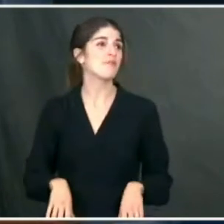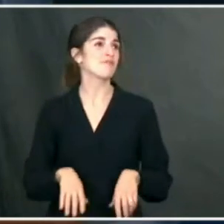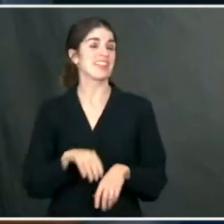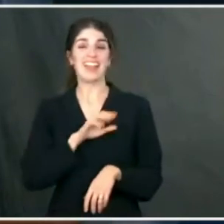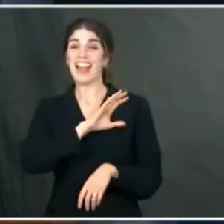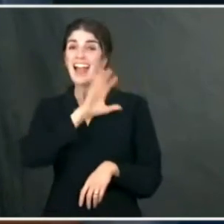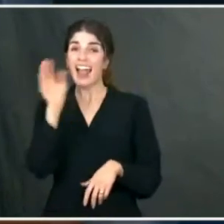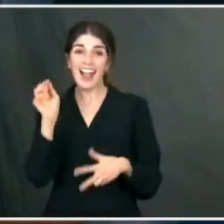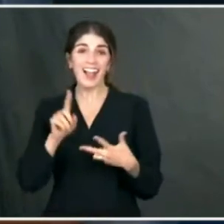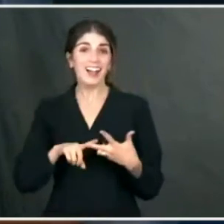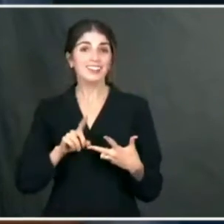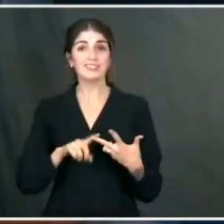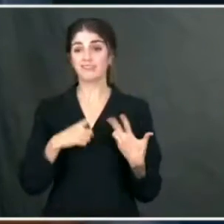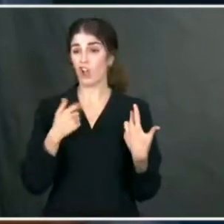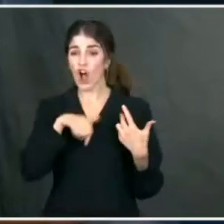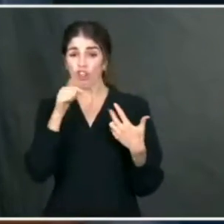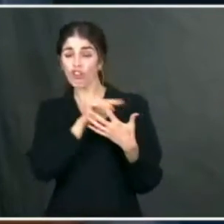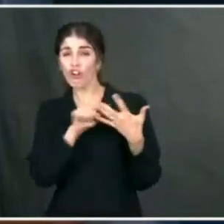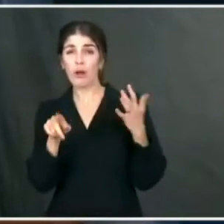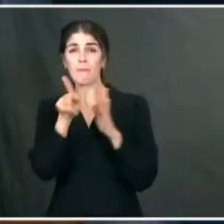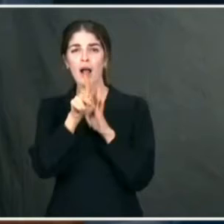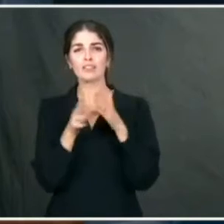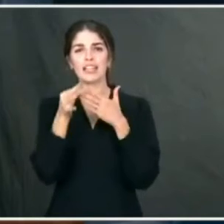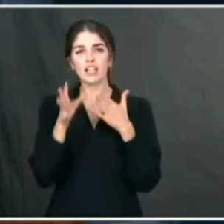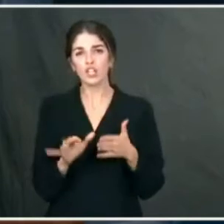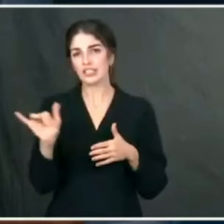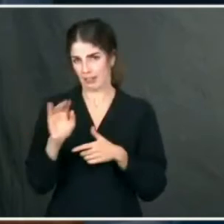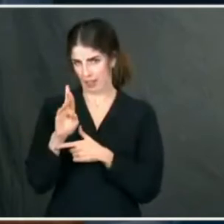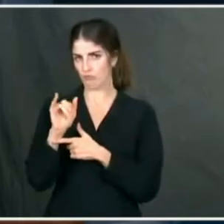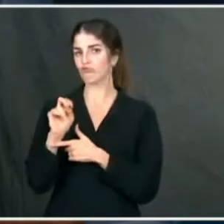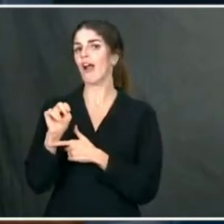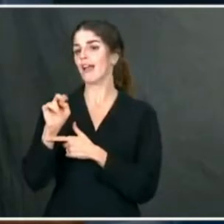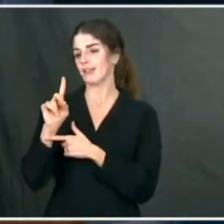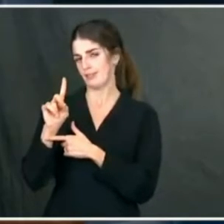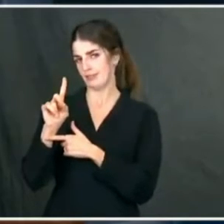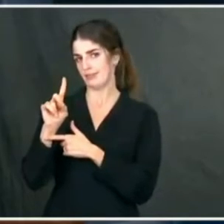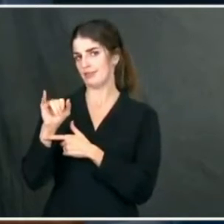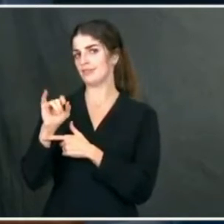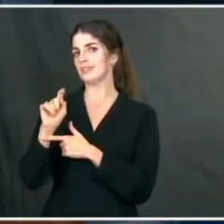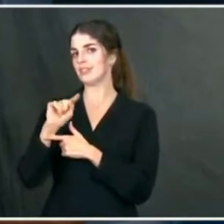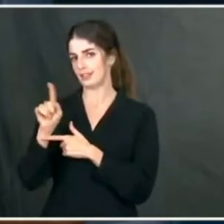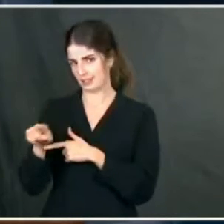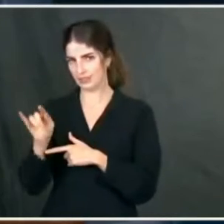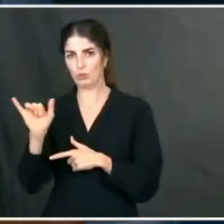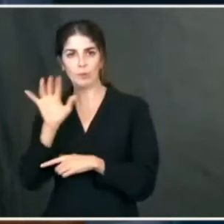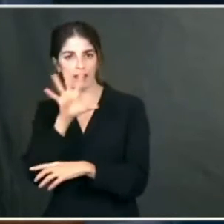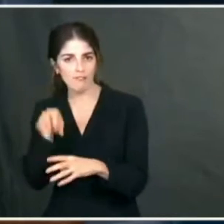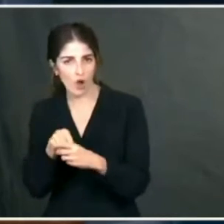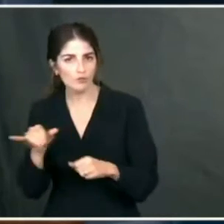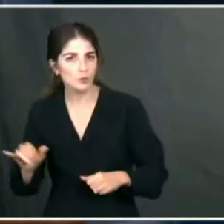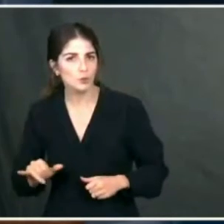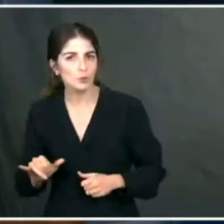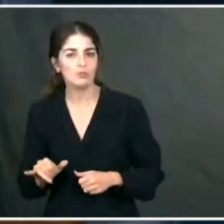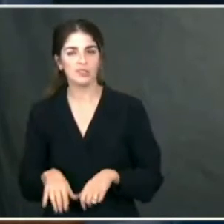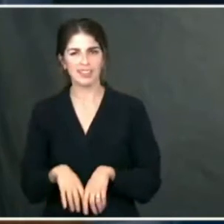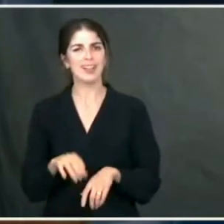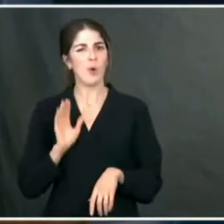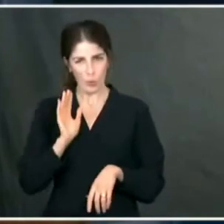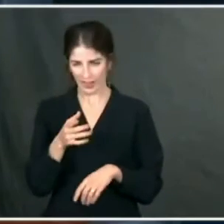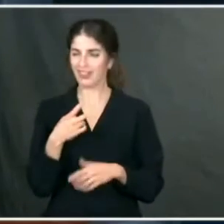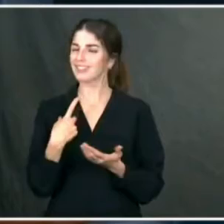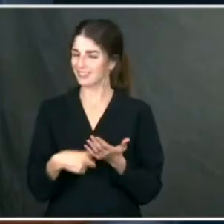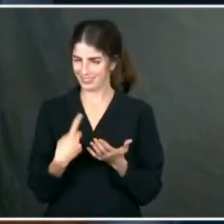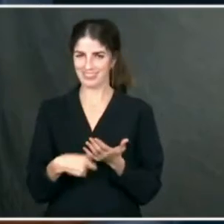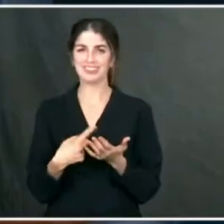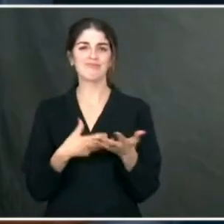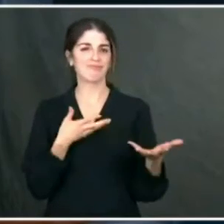policy leaders like Brian Deese and others in the administration quite involved. And having conversations with both Democrats and